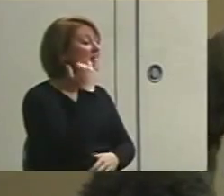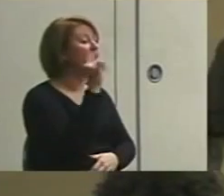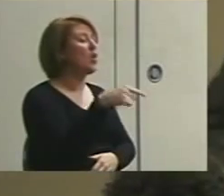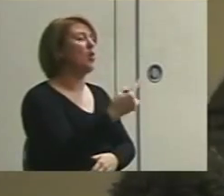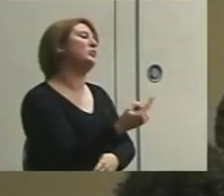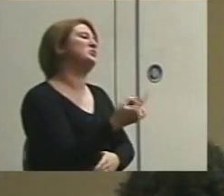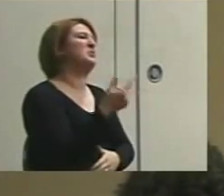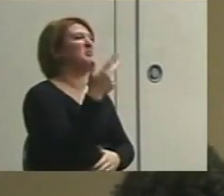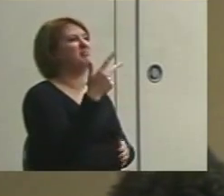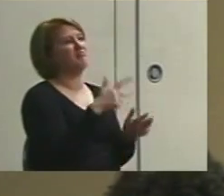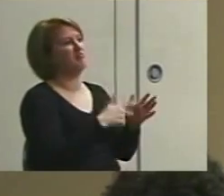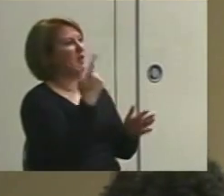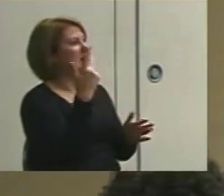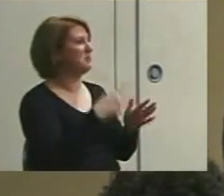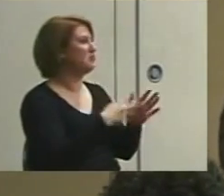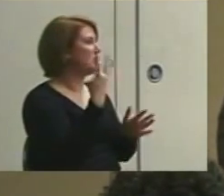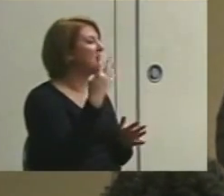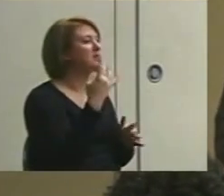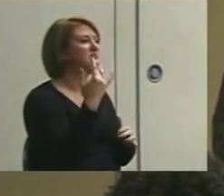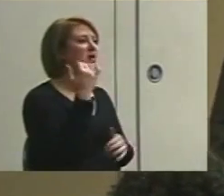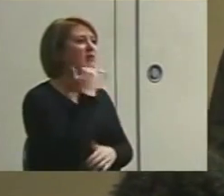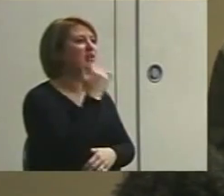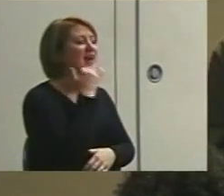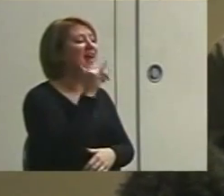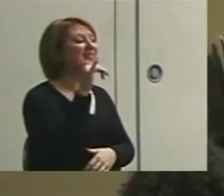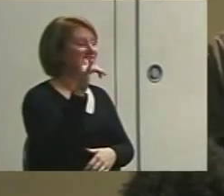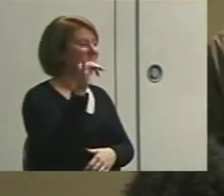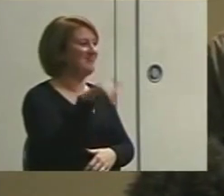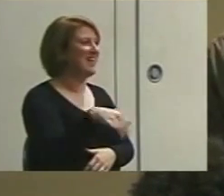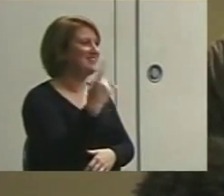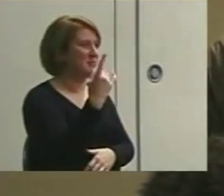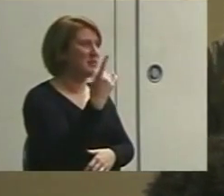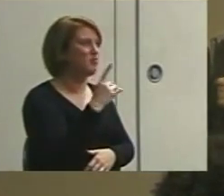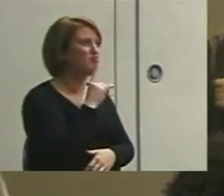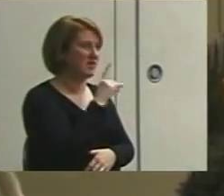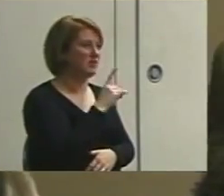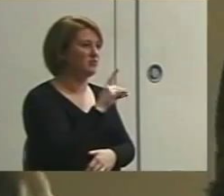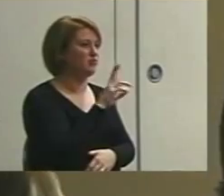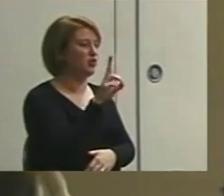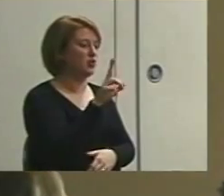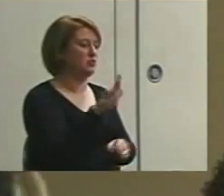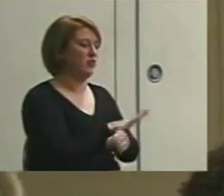three, four times a day, then this is something that could really be useful.